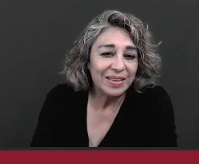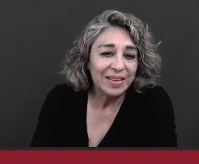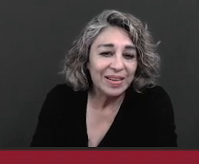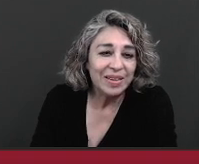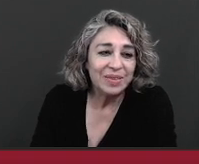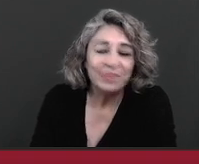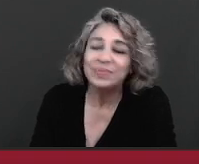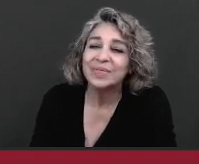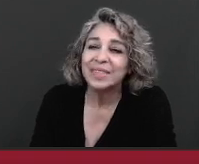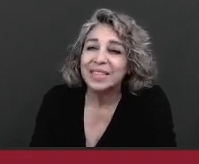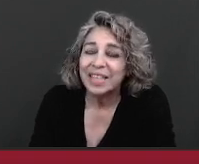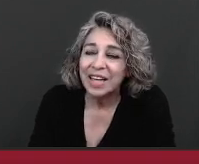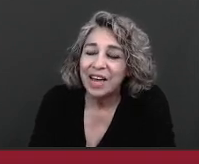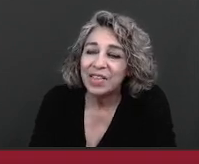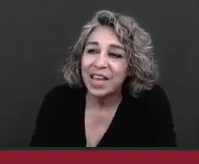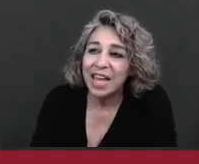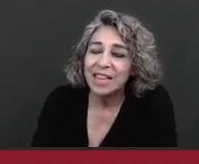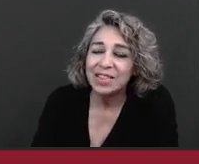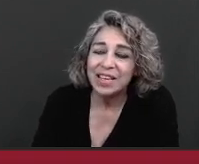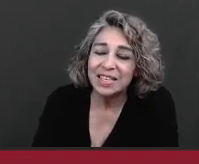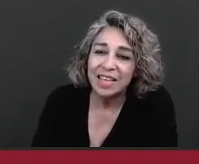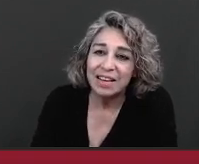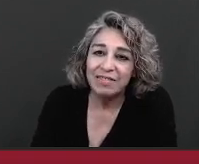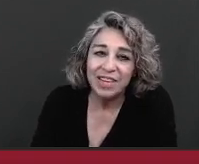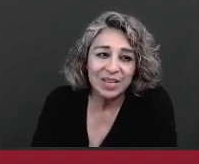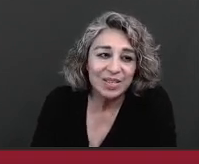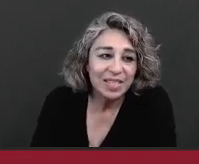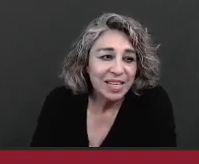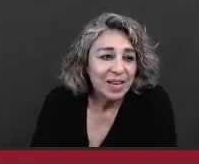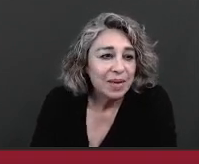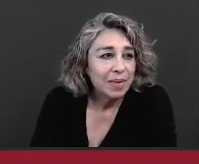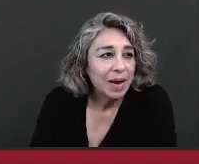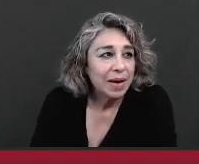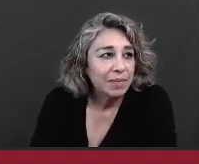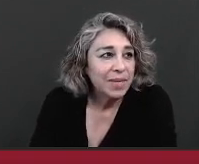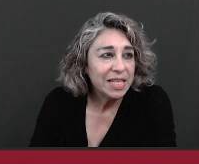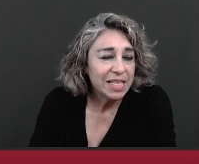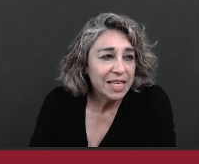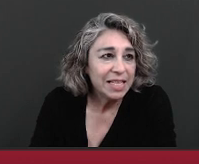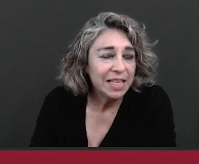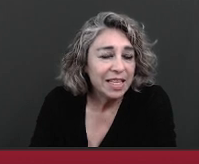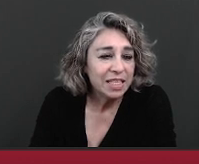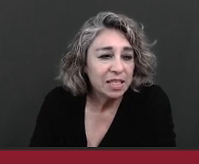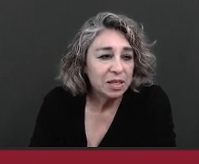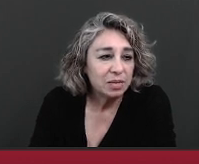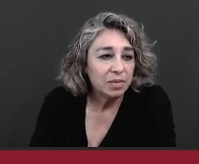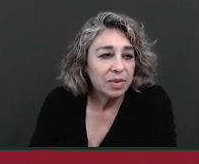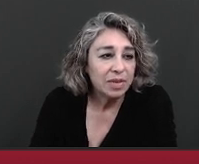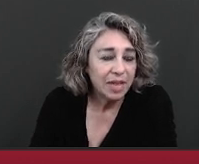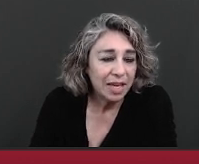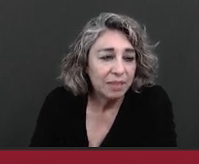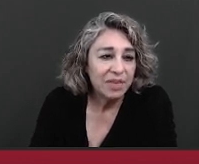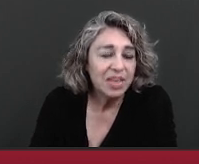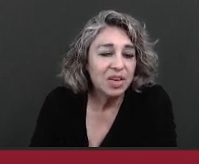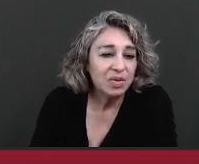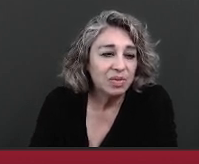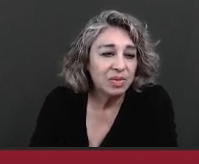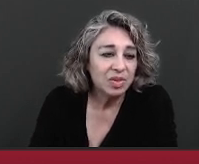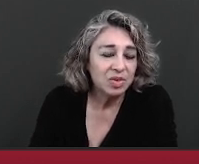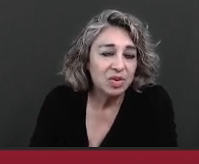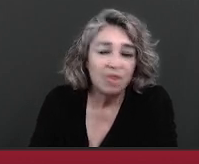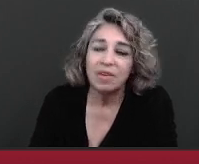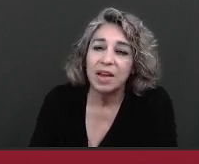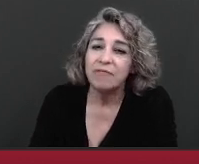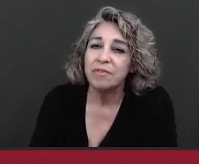how they end these videos it just says that this is him giving you